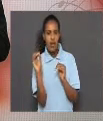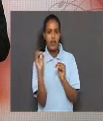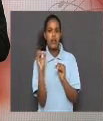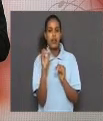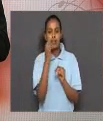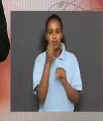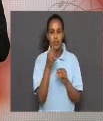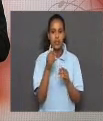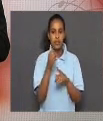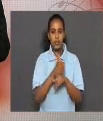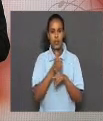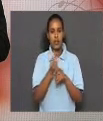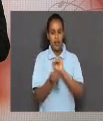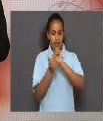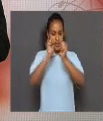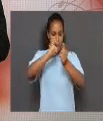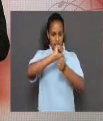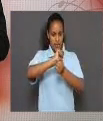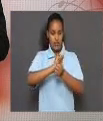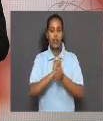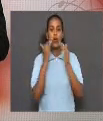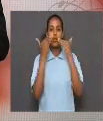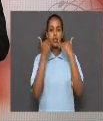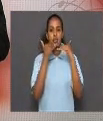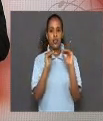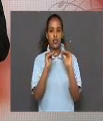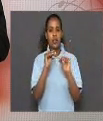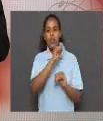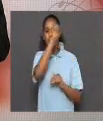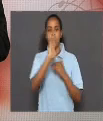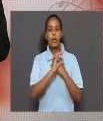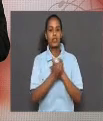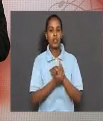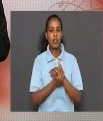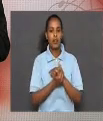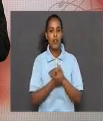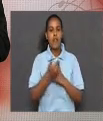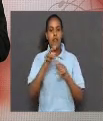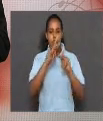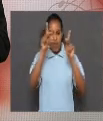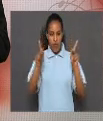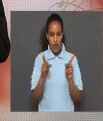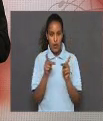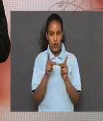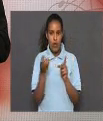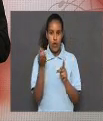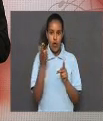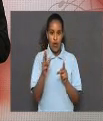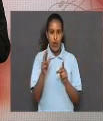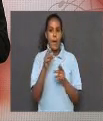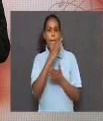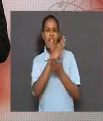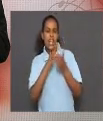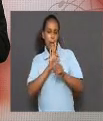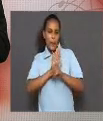it experiences a change in concentration, temperature, volume, or